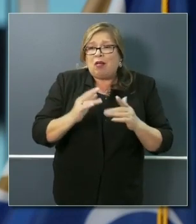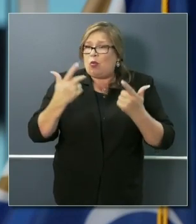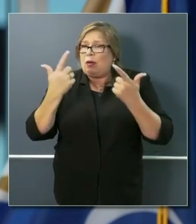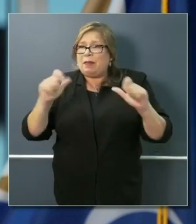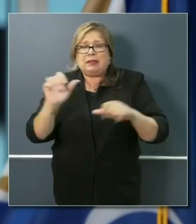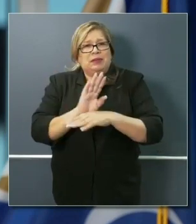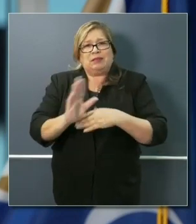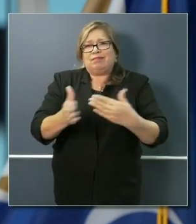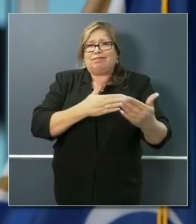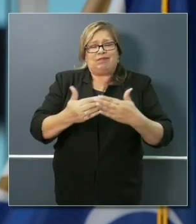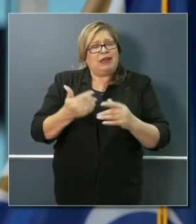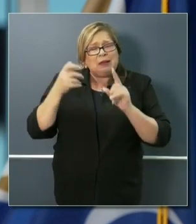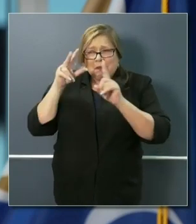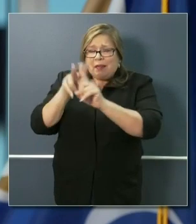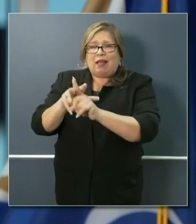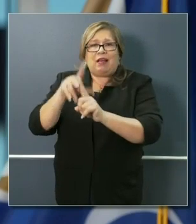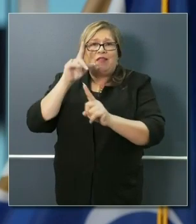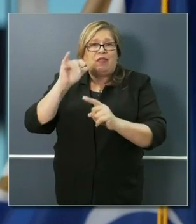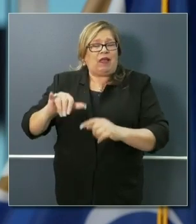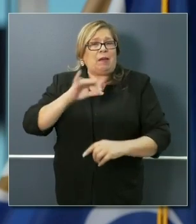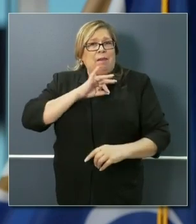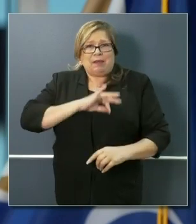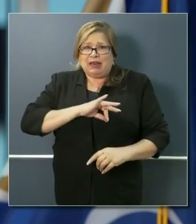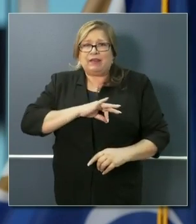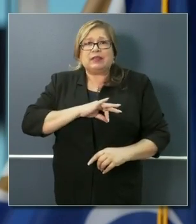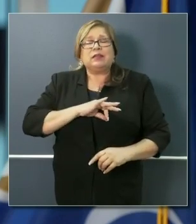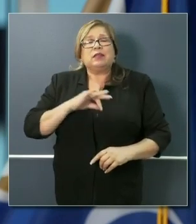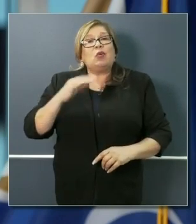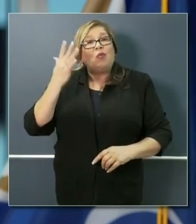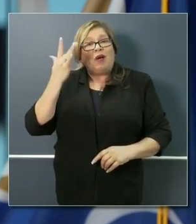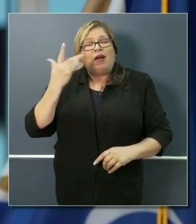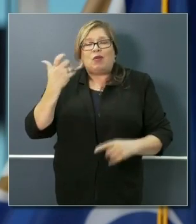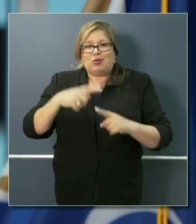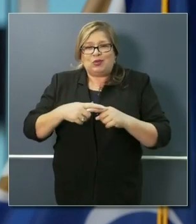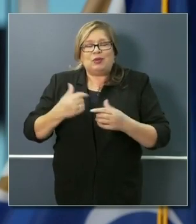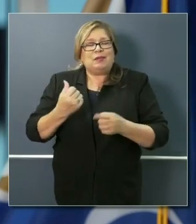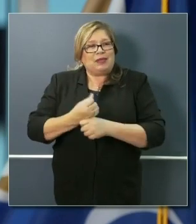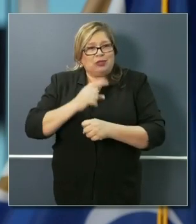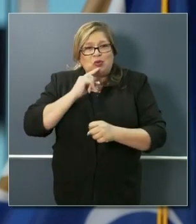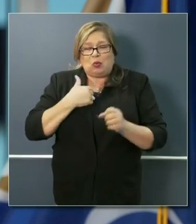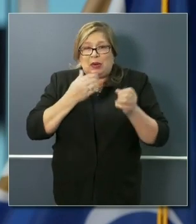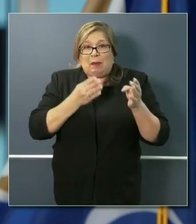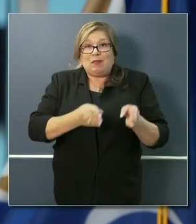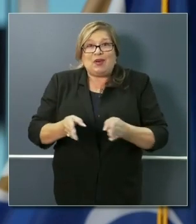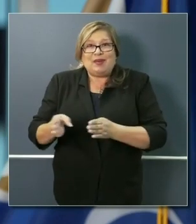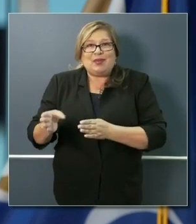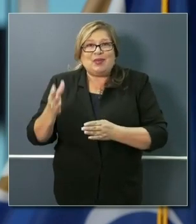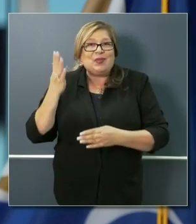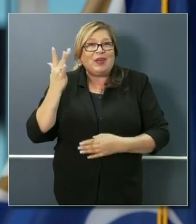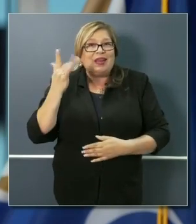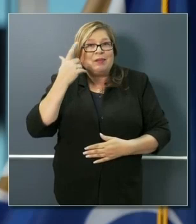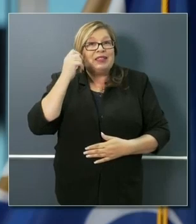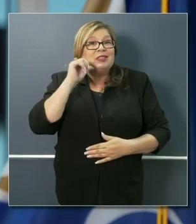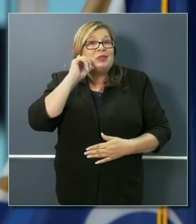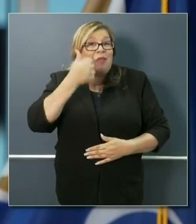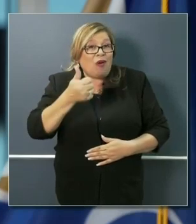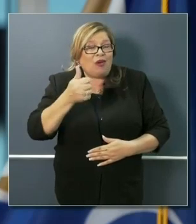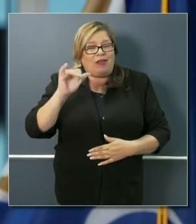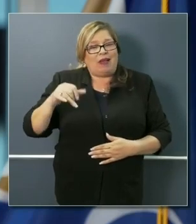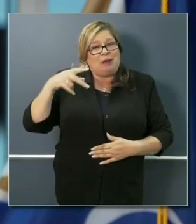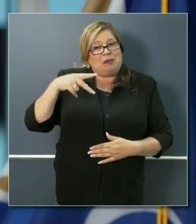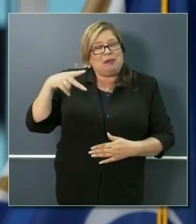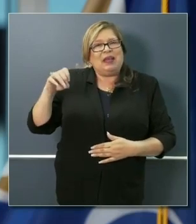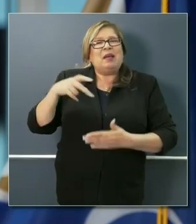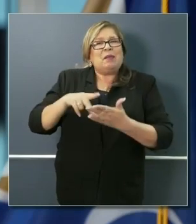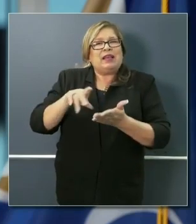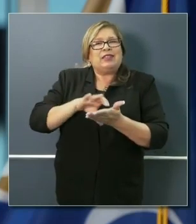status of these benefits to do just that and get prepared, because tomorrow, again, on that Paycheck Protection Program,